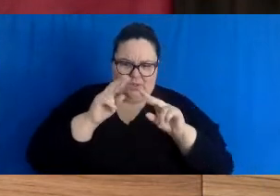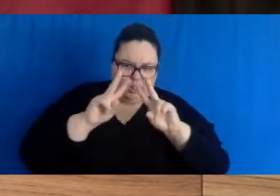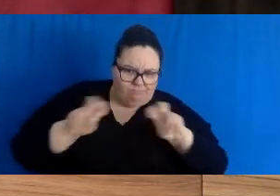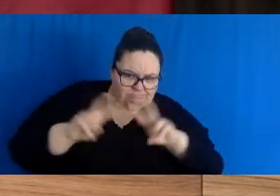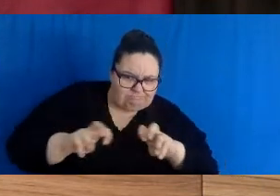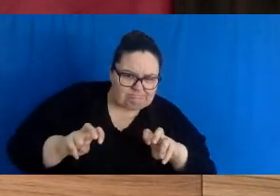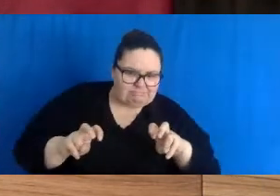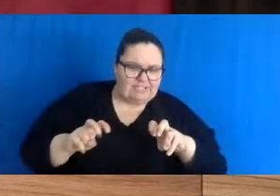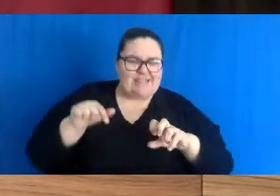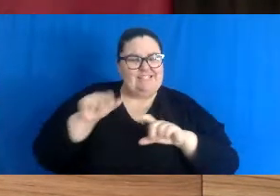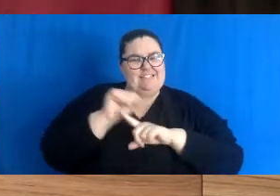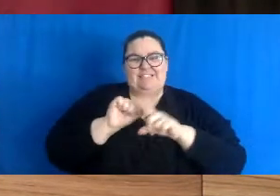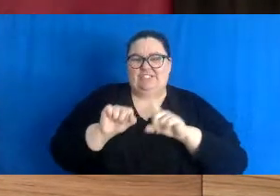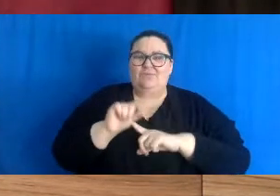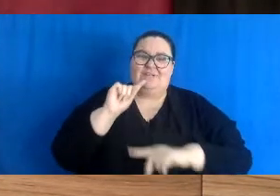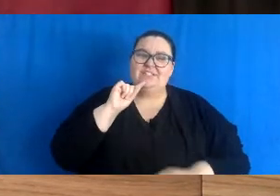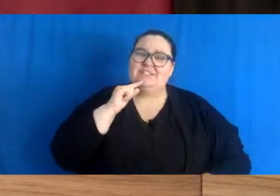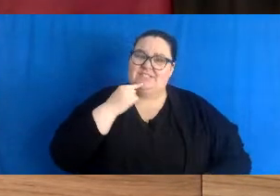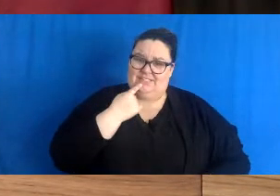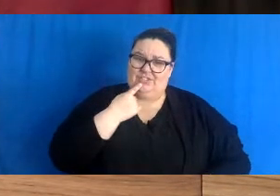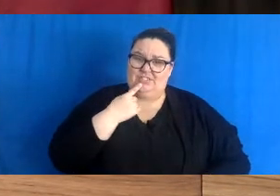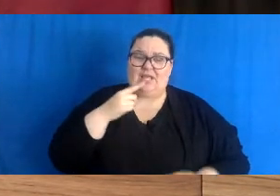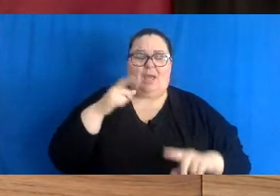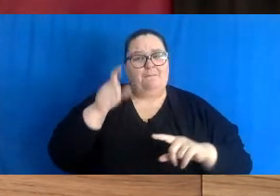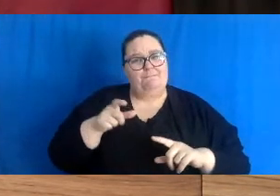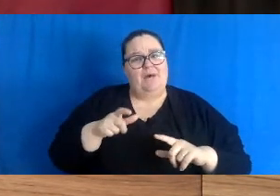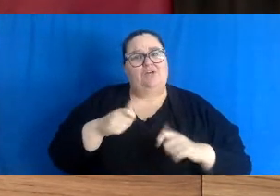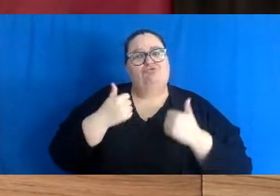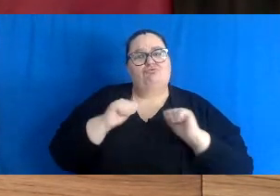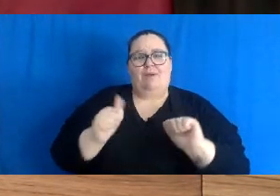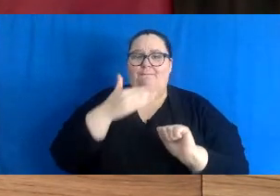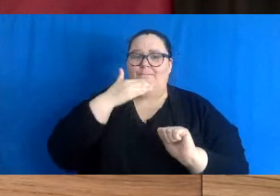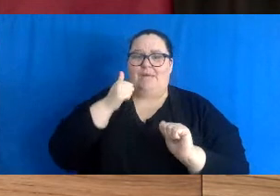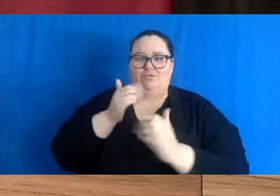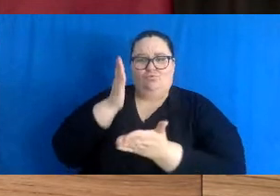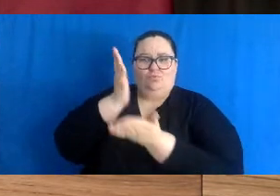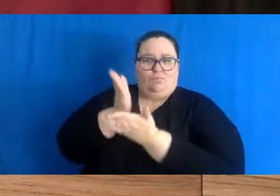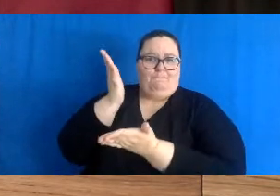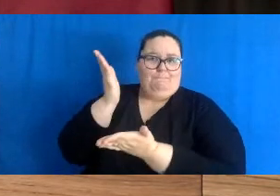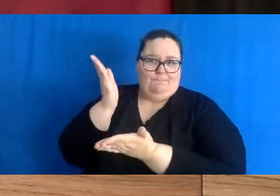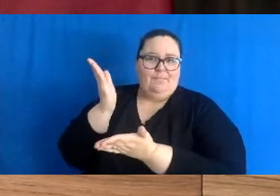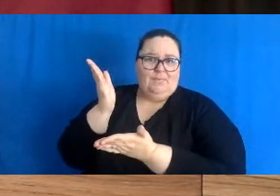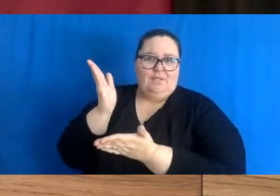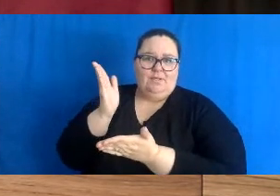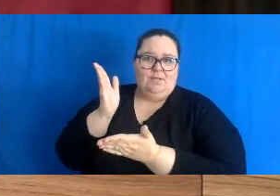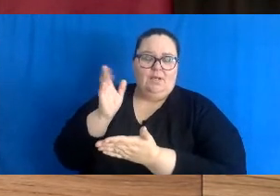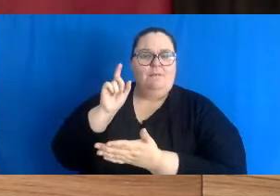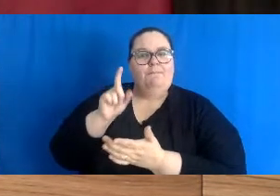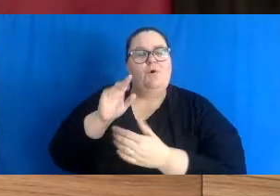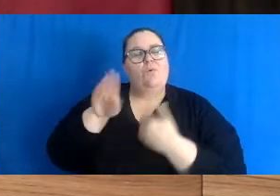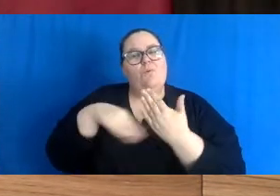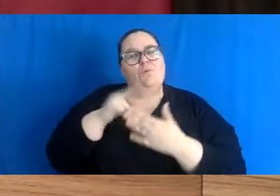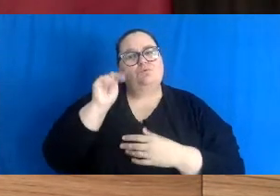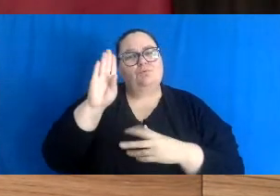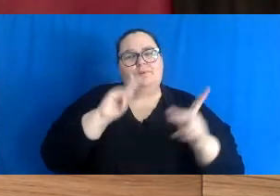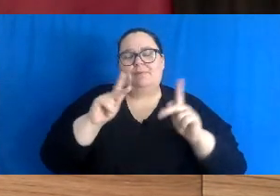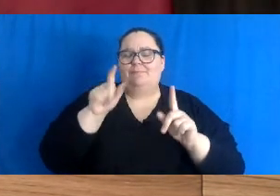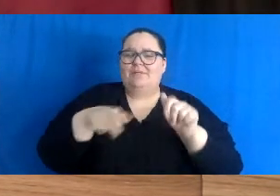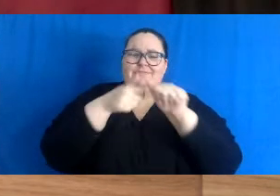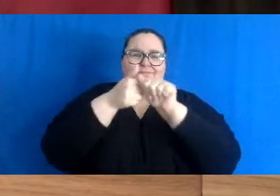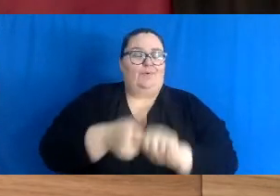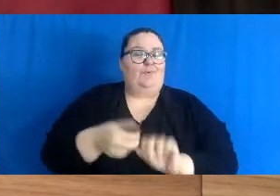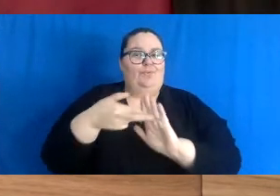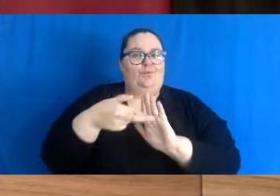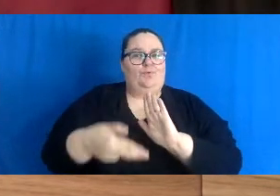need serious measures to address it. All of New Brunswickers need to take this seriously and be diligent about following these new restrictions.